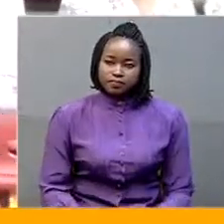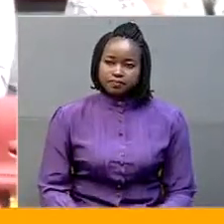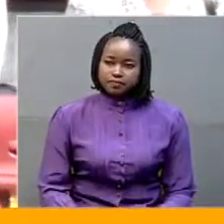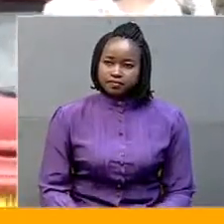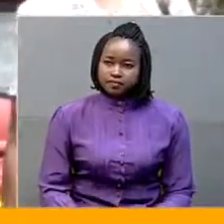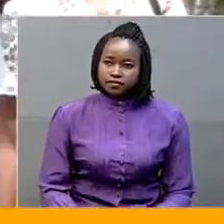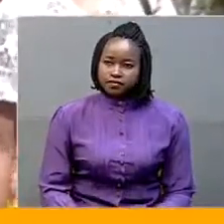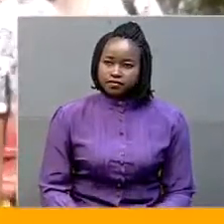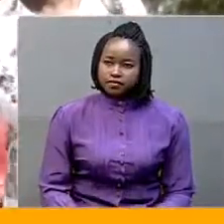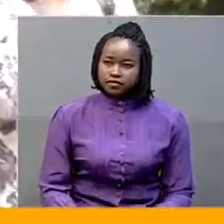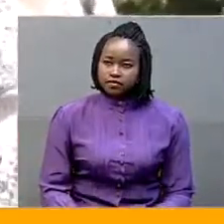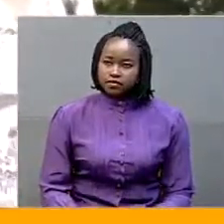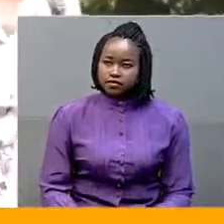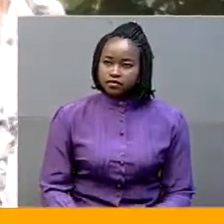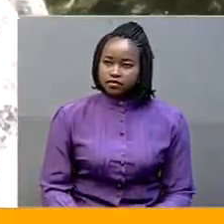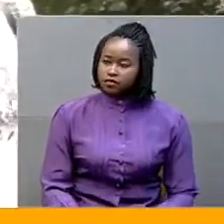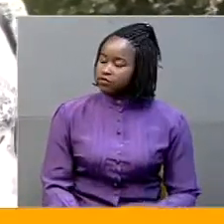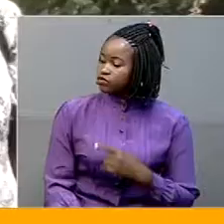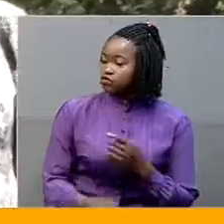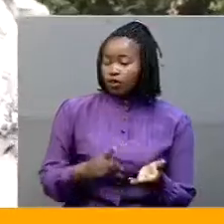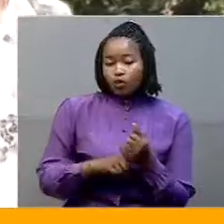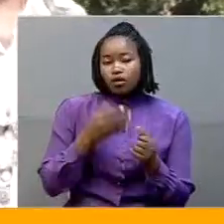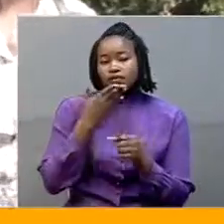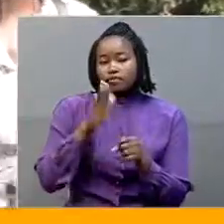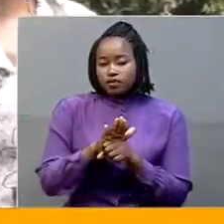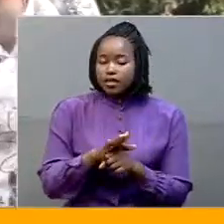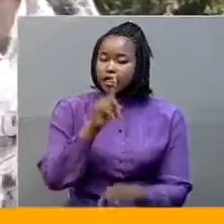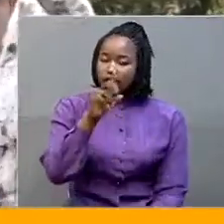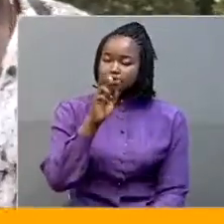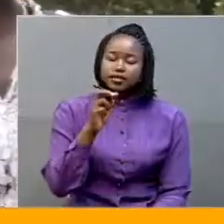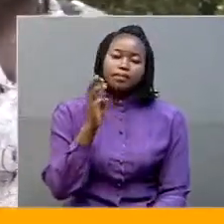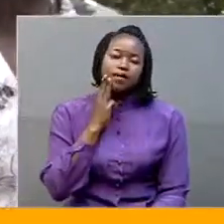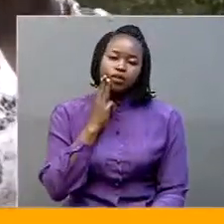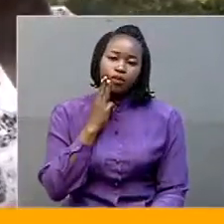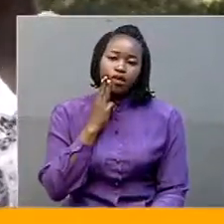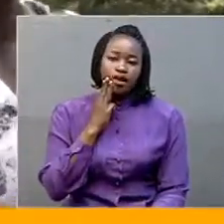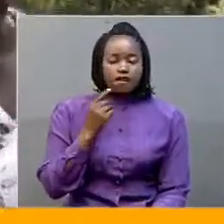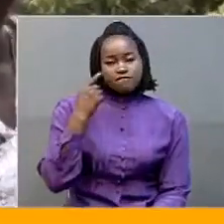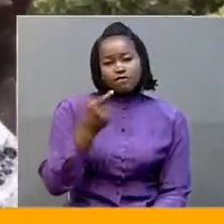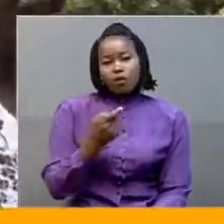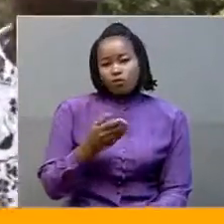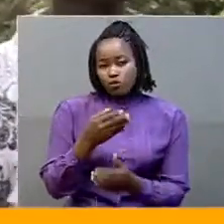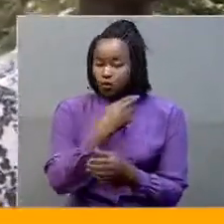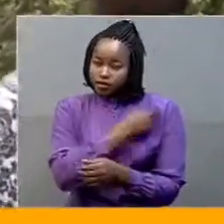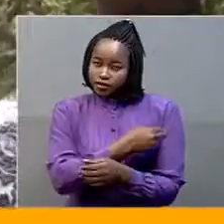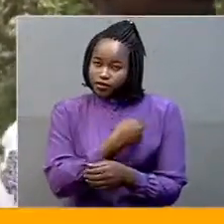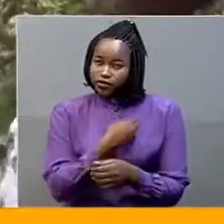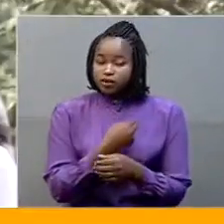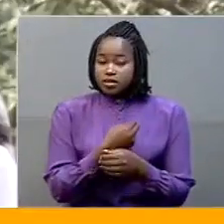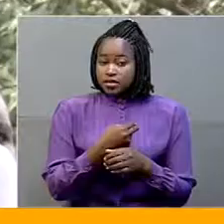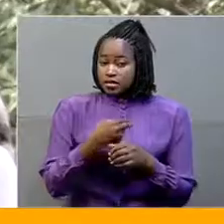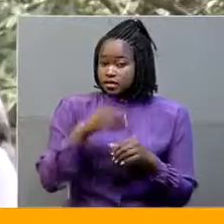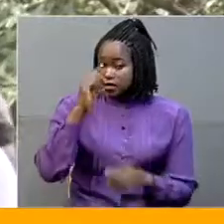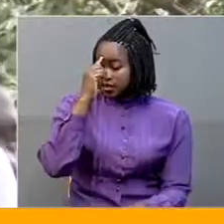Though they got a promise of close to 18 million shillings for treatment of their child, Peter Ejura, in an Indian hospital,